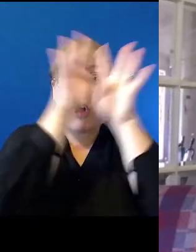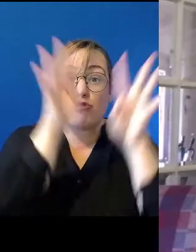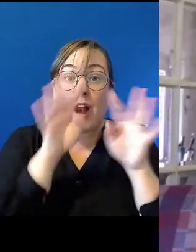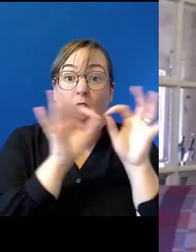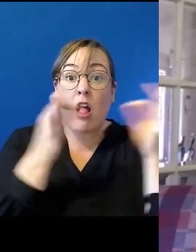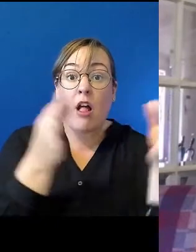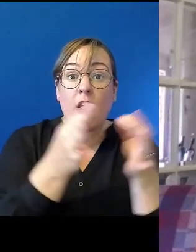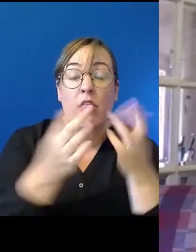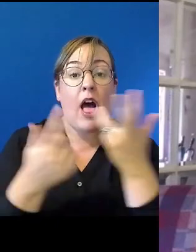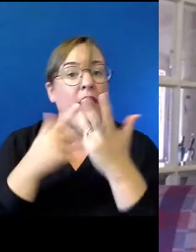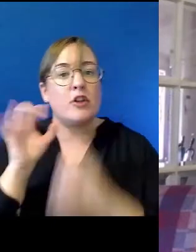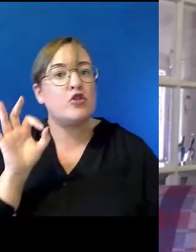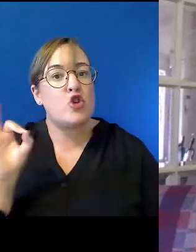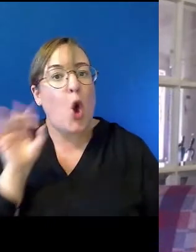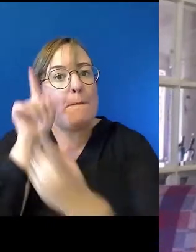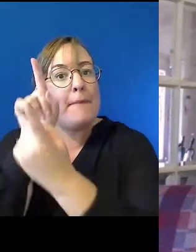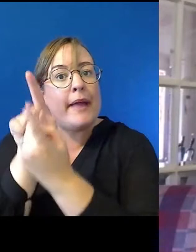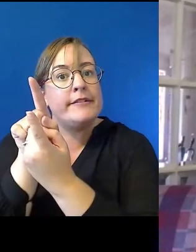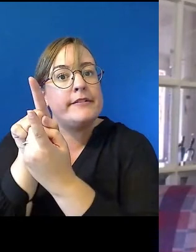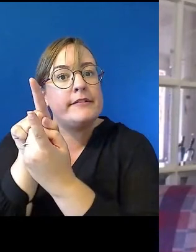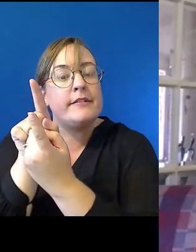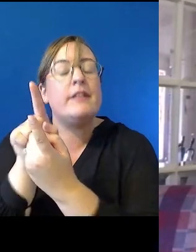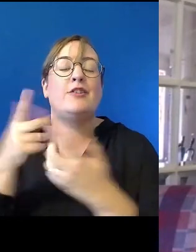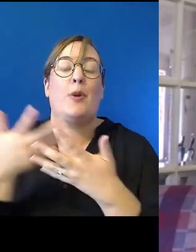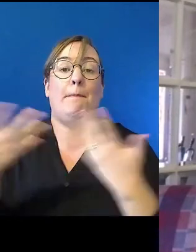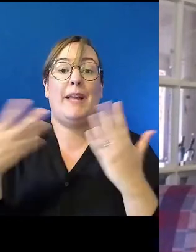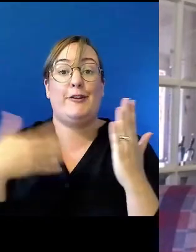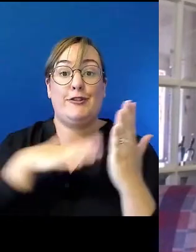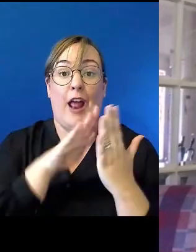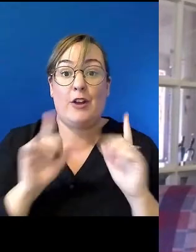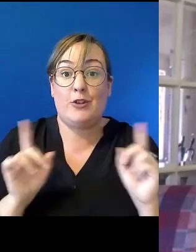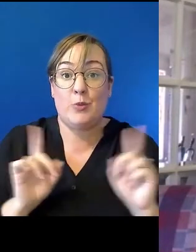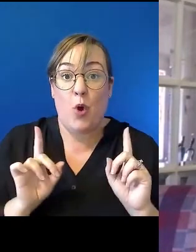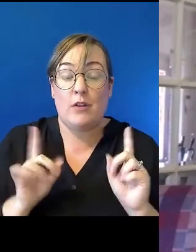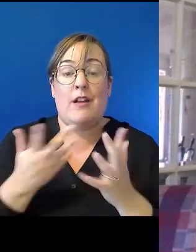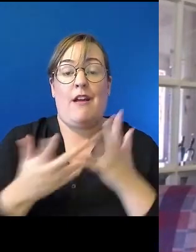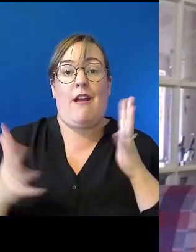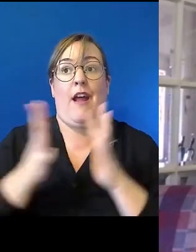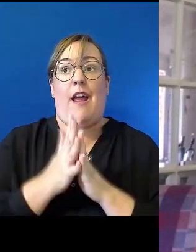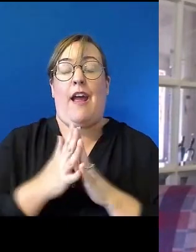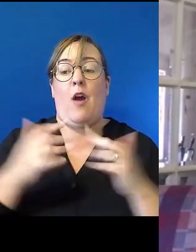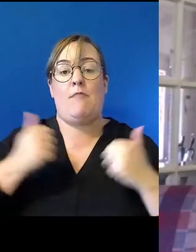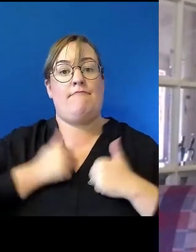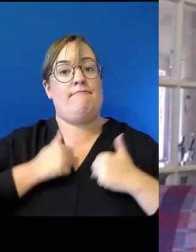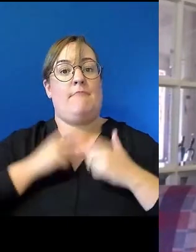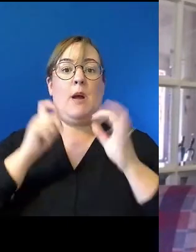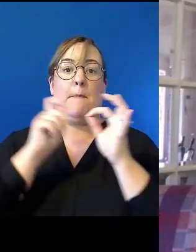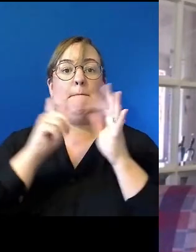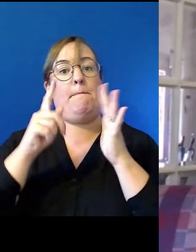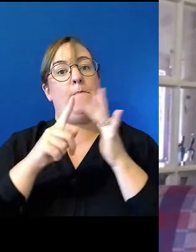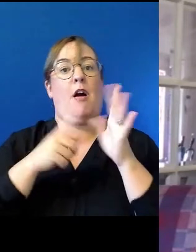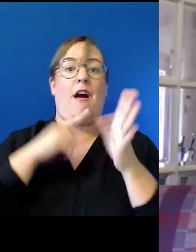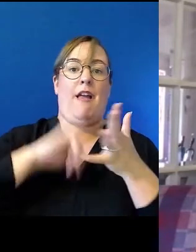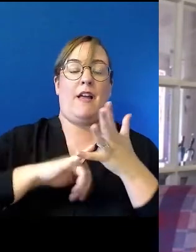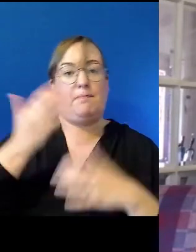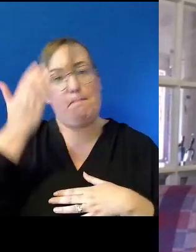and really for me, and one of the big challenges is, is really addressing our unconscious biases. And, and, and, we